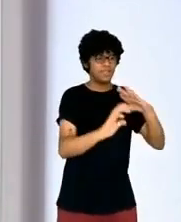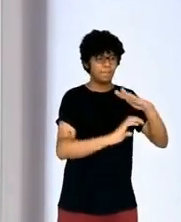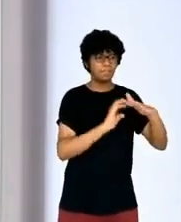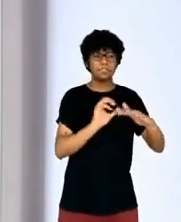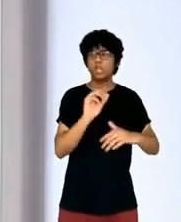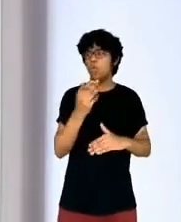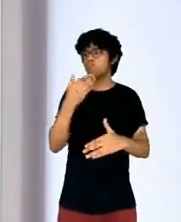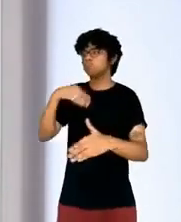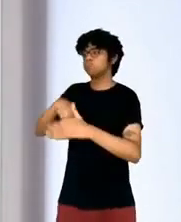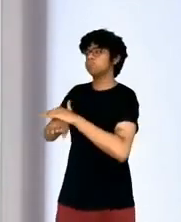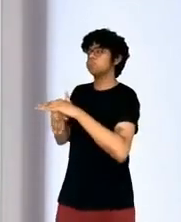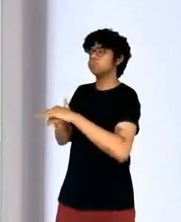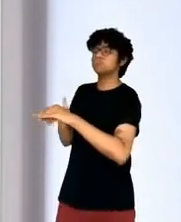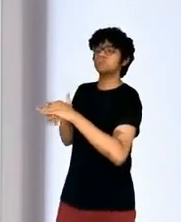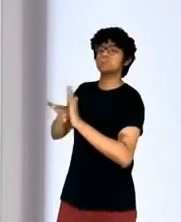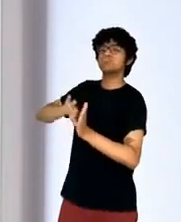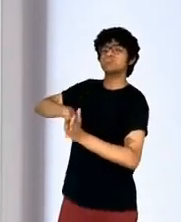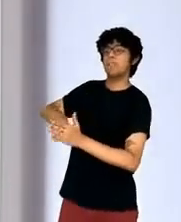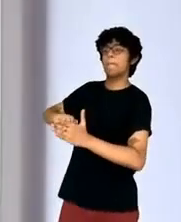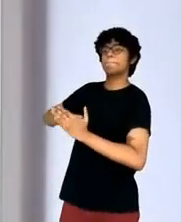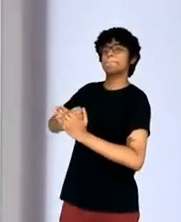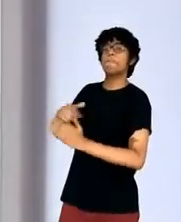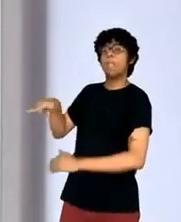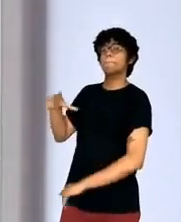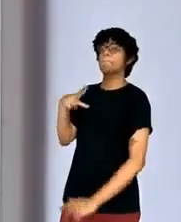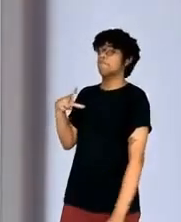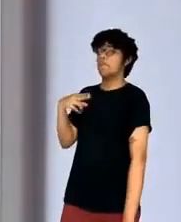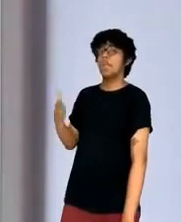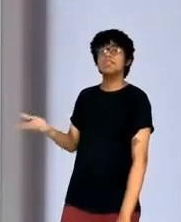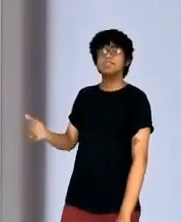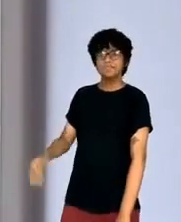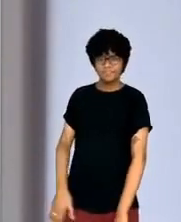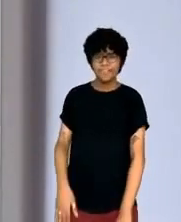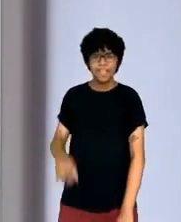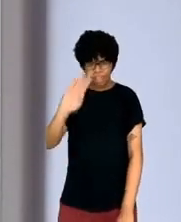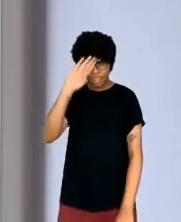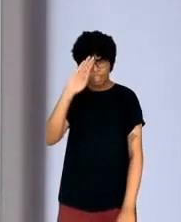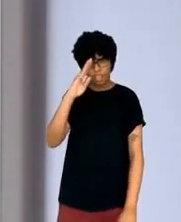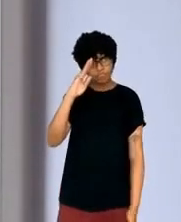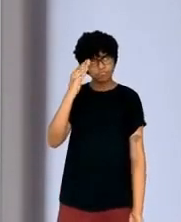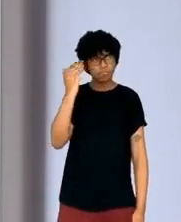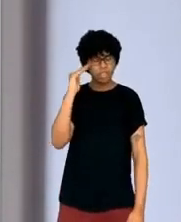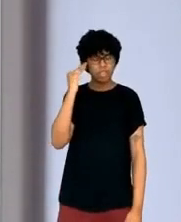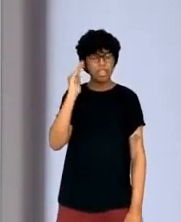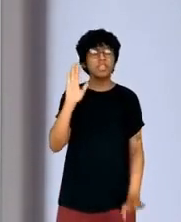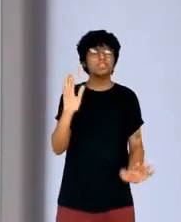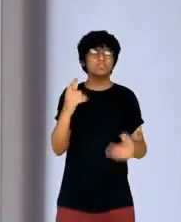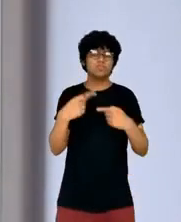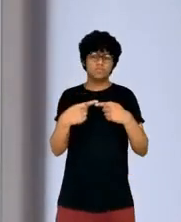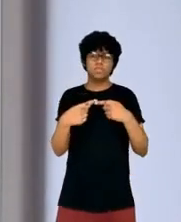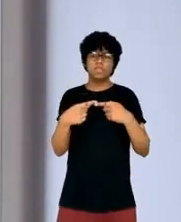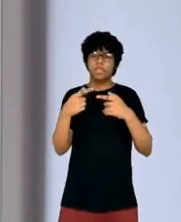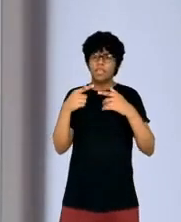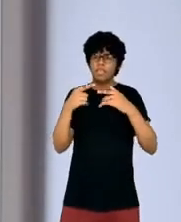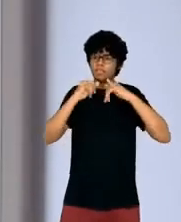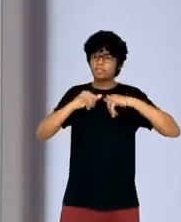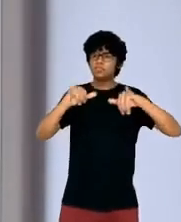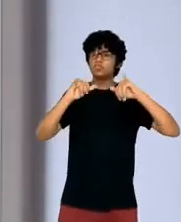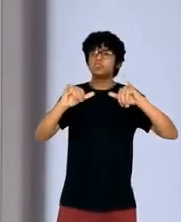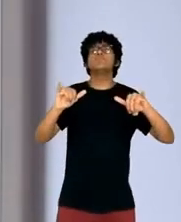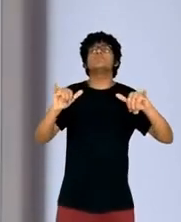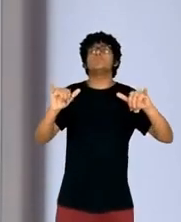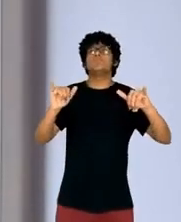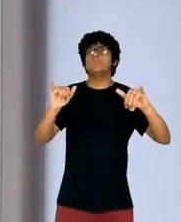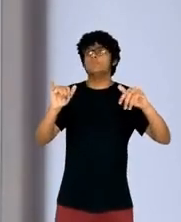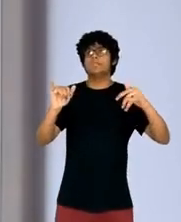of course, you know, that's understandable when you're working on a story and you don't necessarily want to hand over these assets to your competitors. But